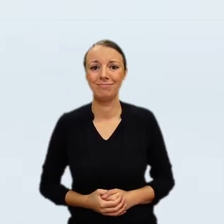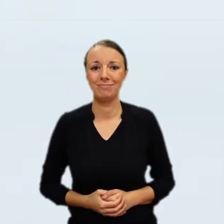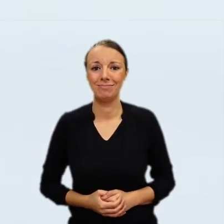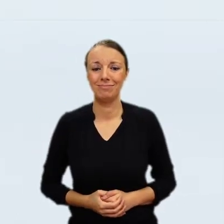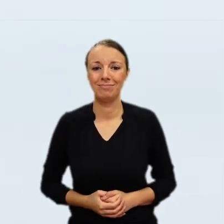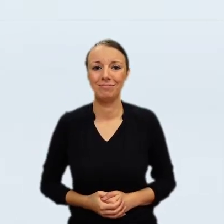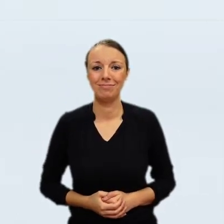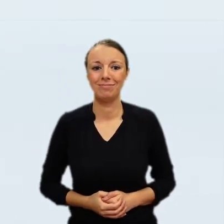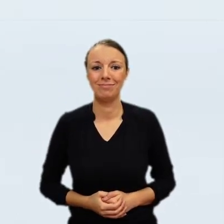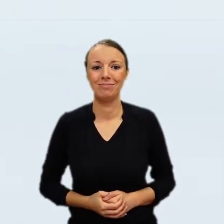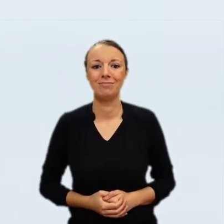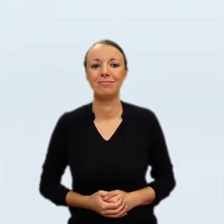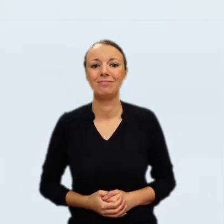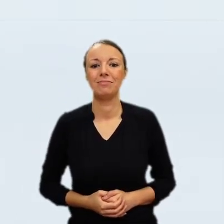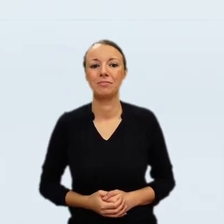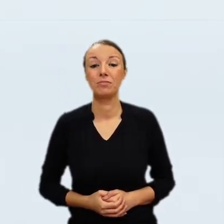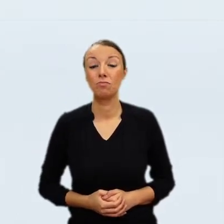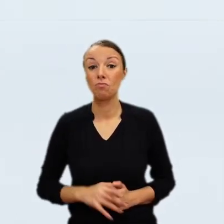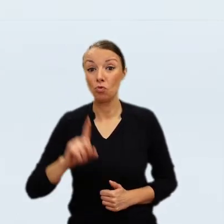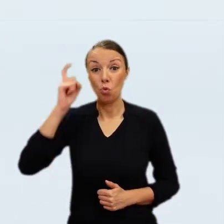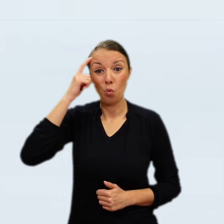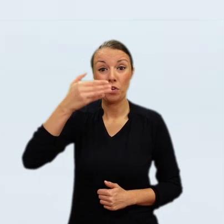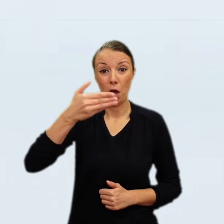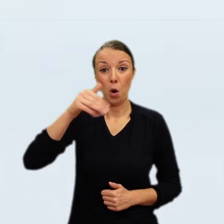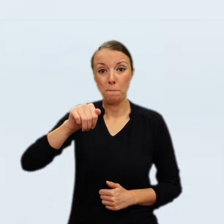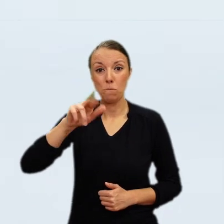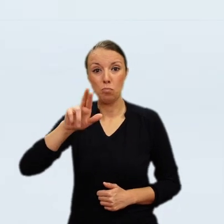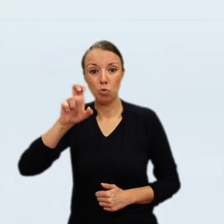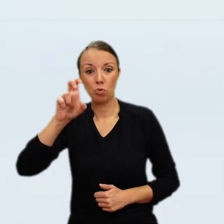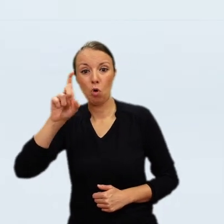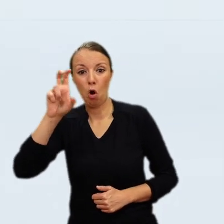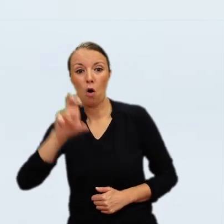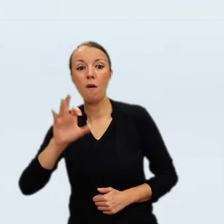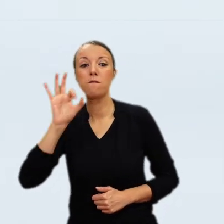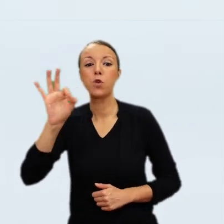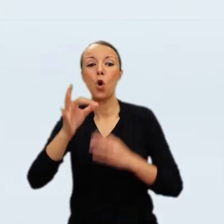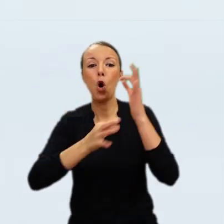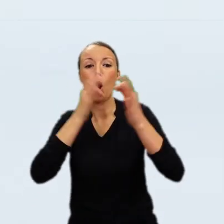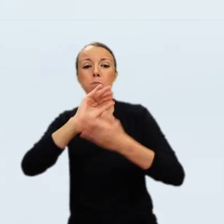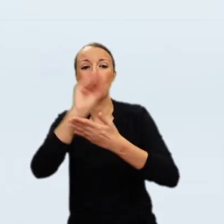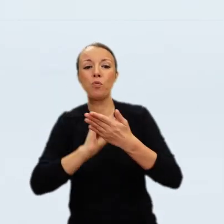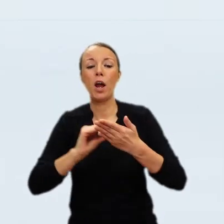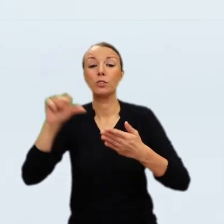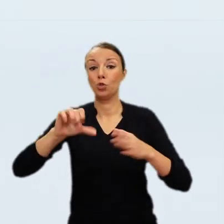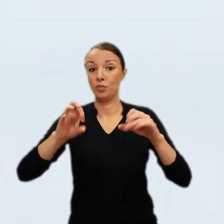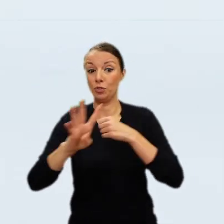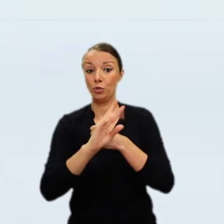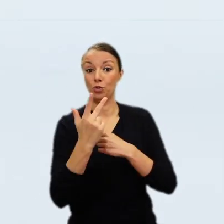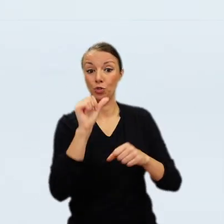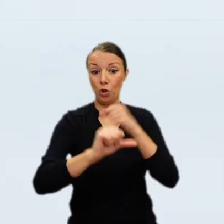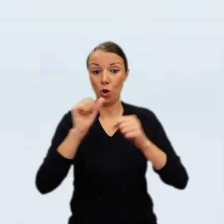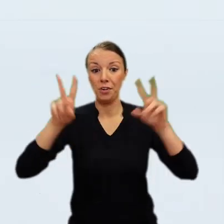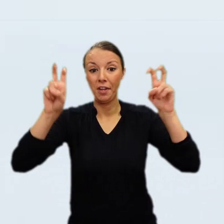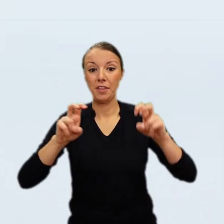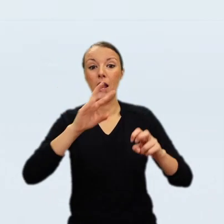This gave rise to a tradition of patriotic genre painting, lances on picket duty, Hussaria, the charge, and other scenes